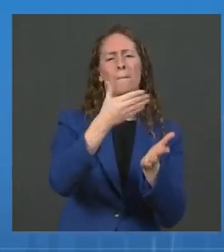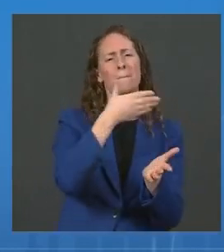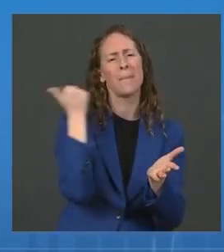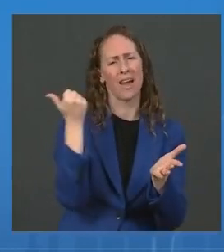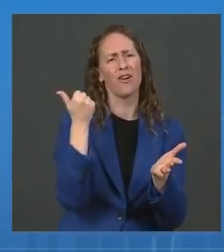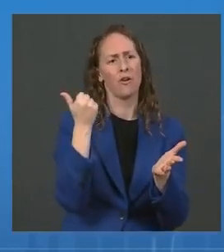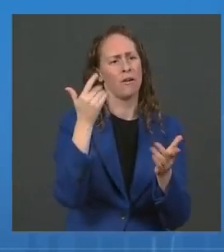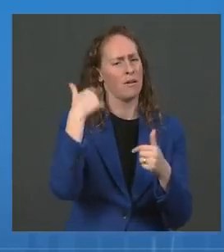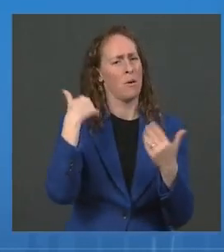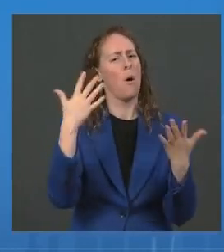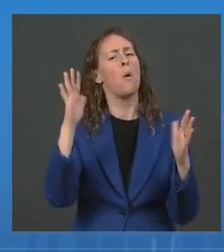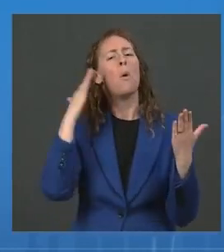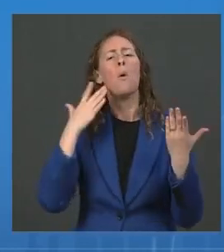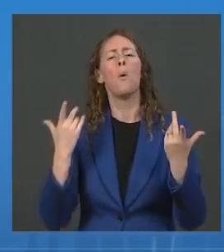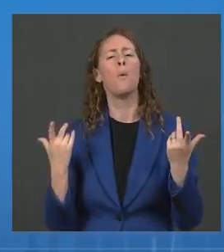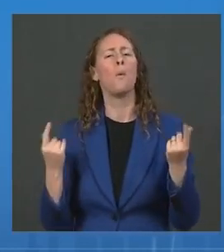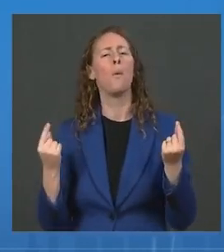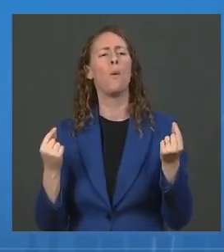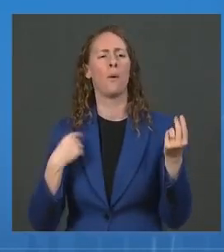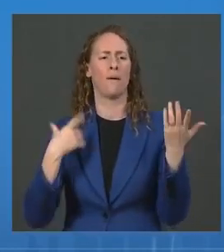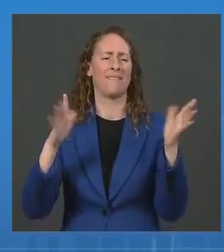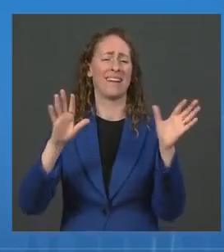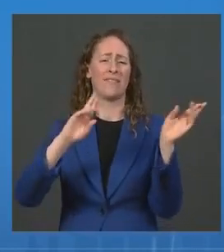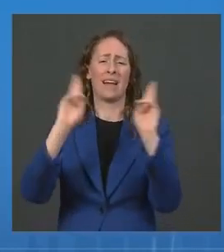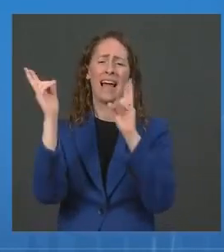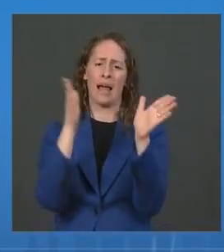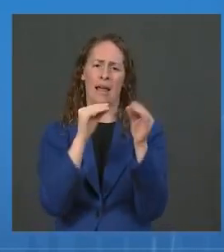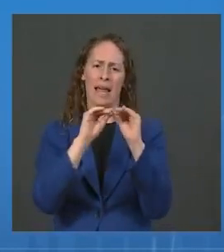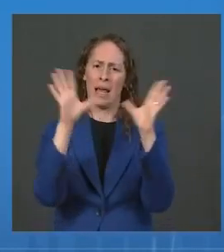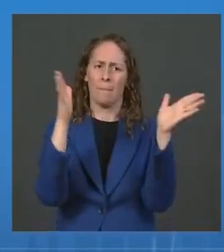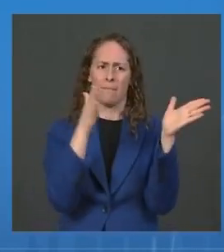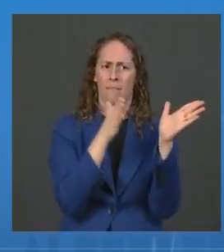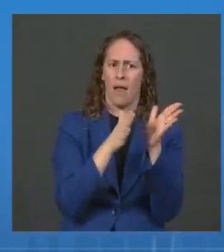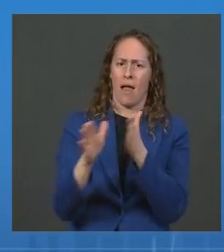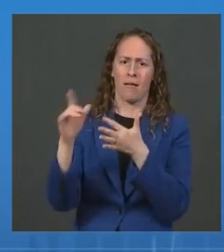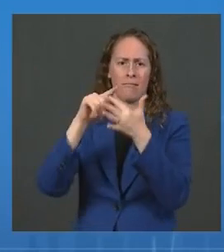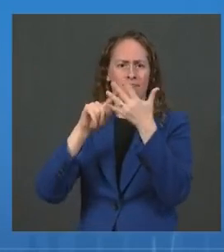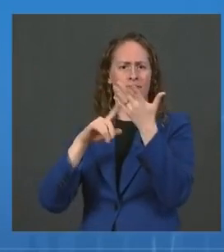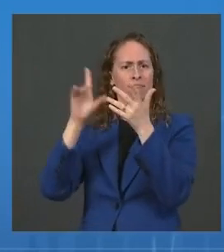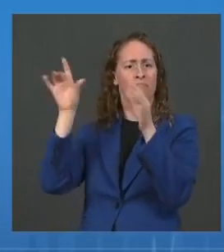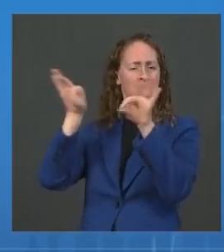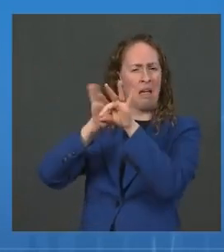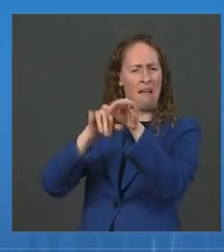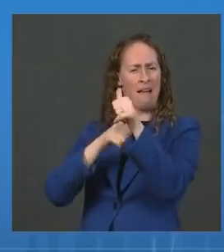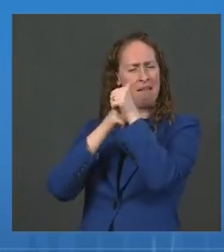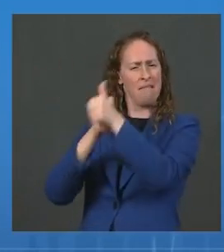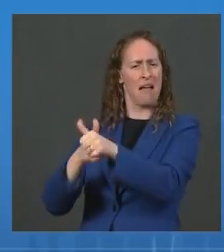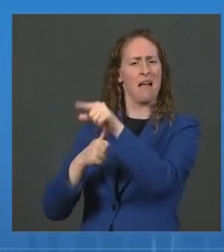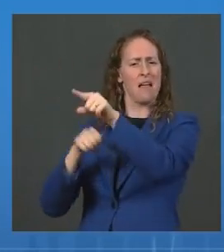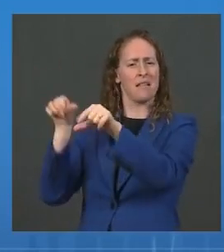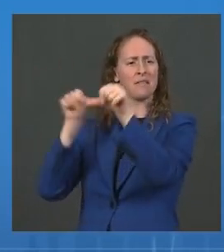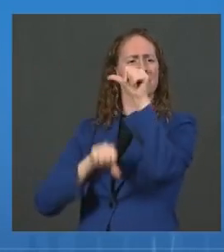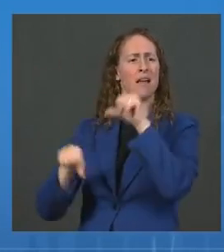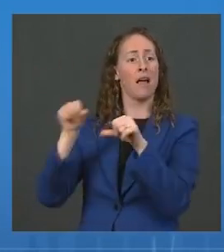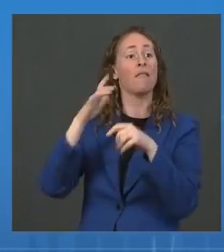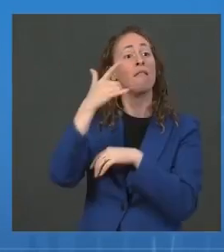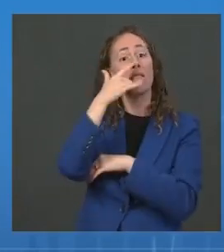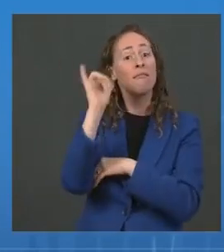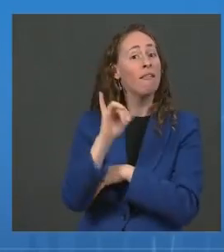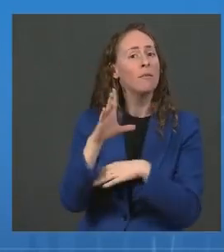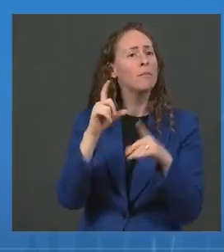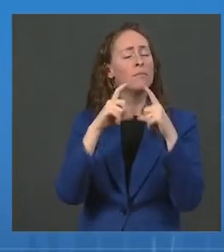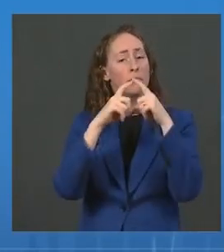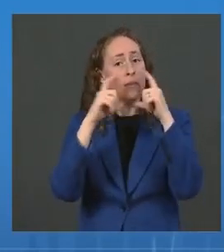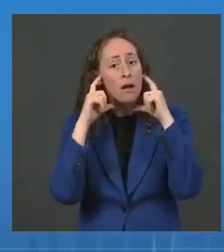CDC has provided clear, evidence-based guidance for schools to follow. This includes universal masking of students, teachers,